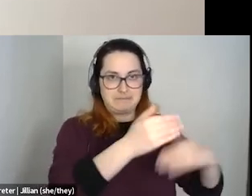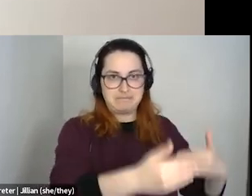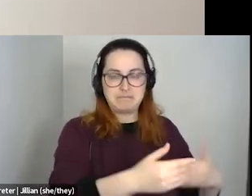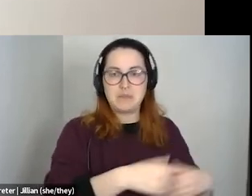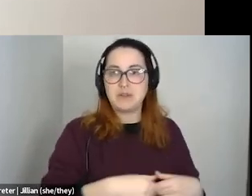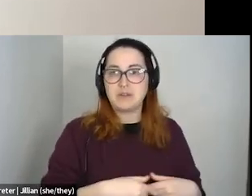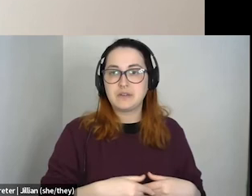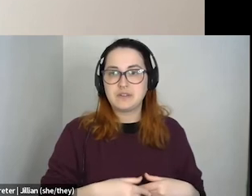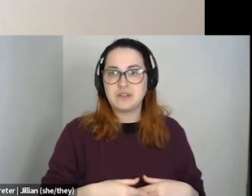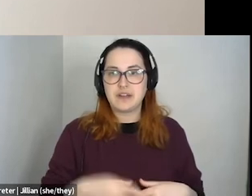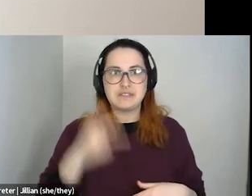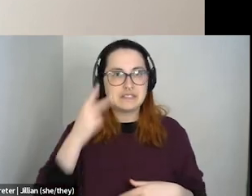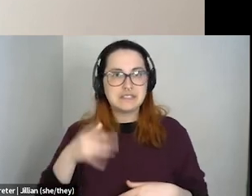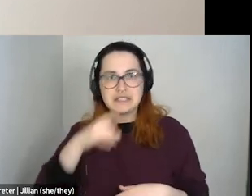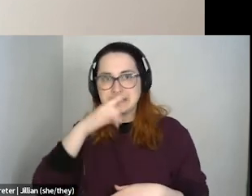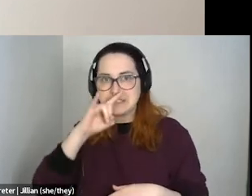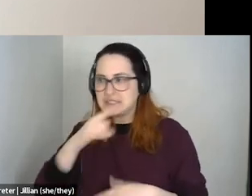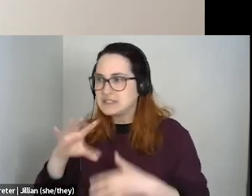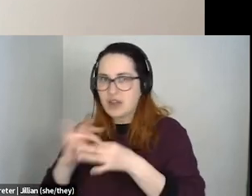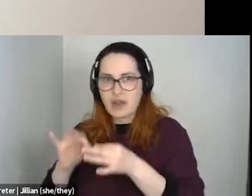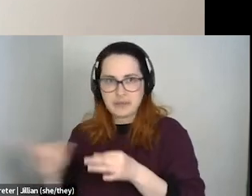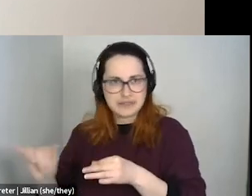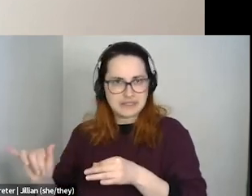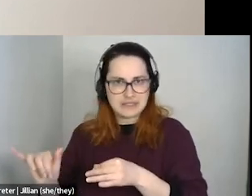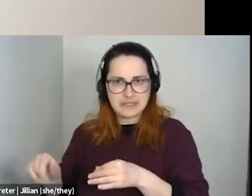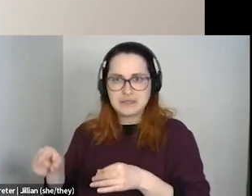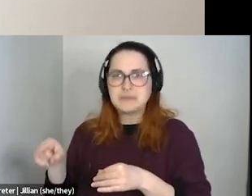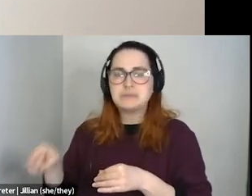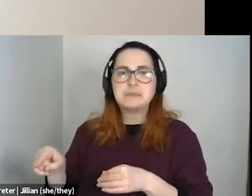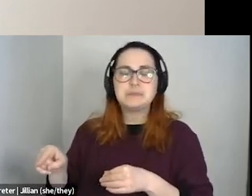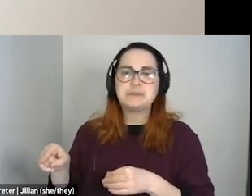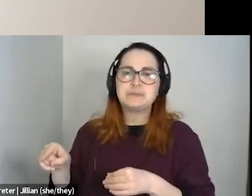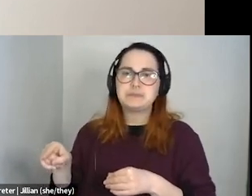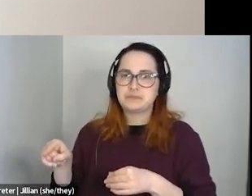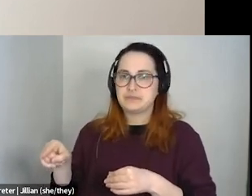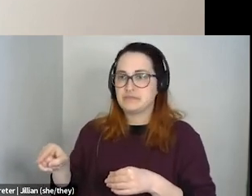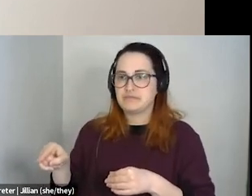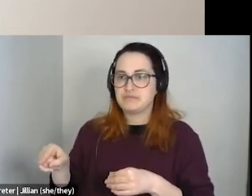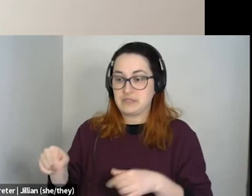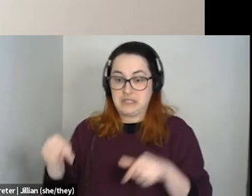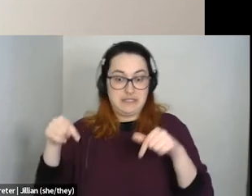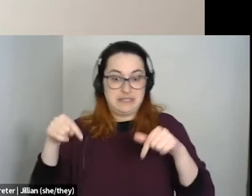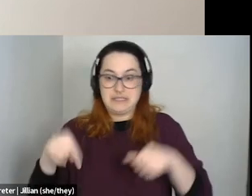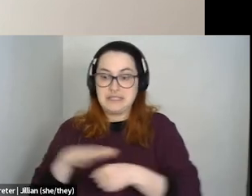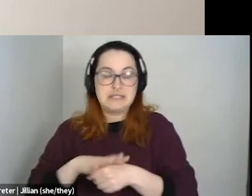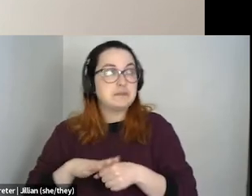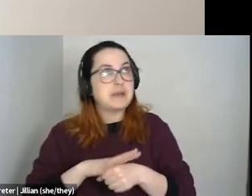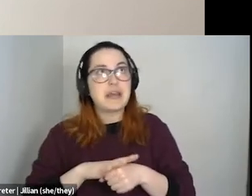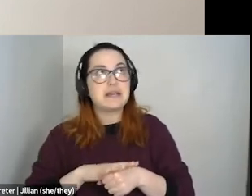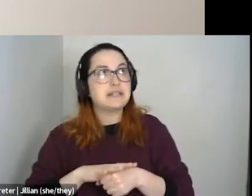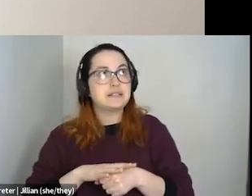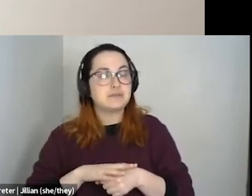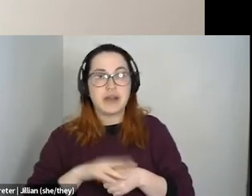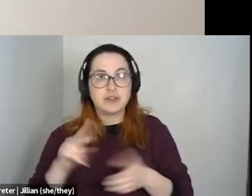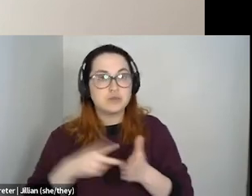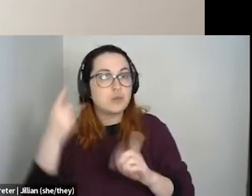had kids who would say that when I was running the, the youth group here, that they would say, this is the one space, you know, two times a